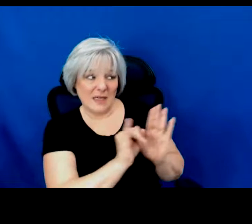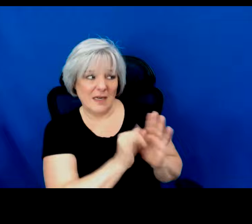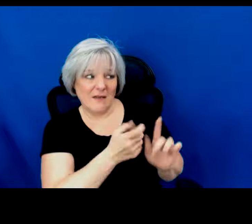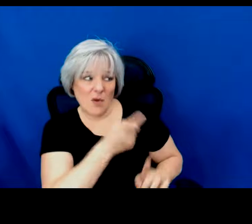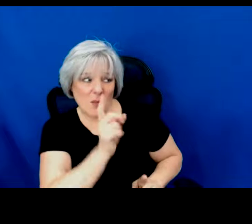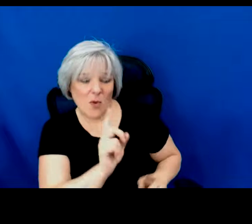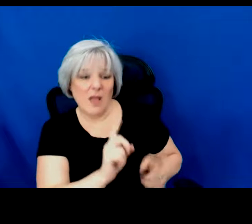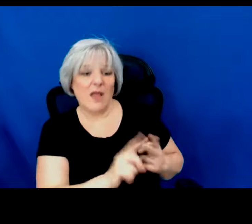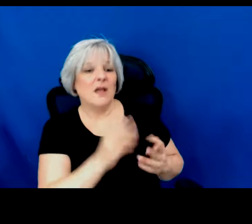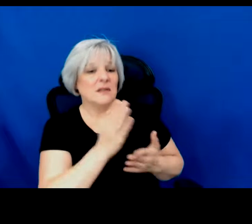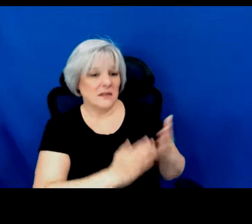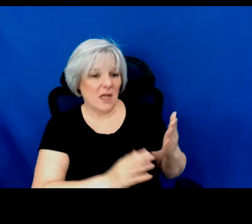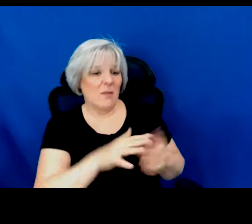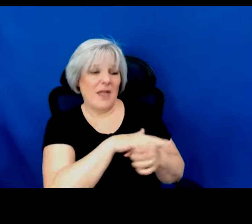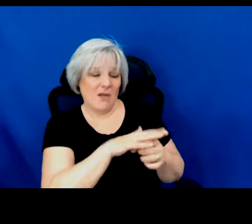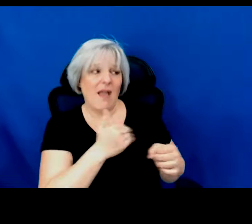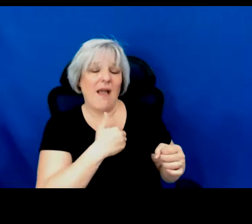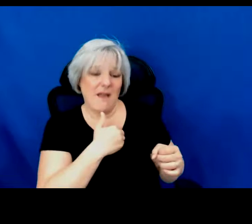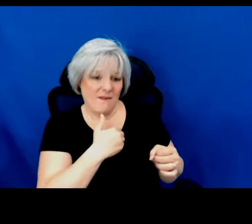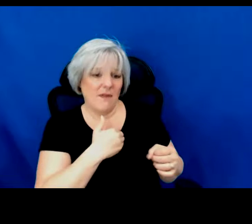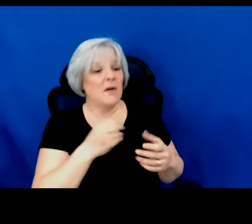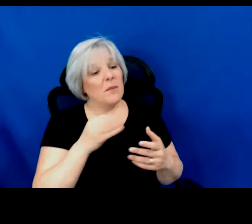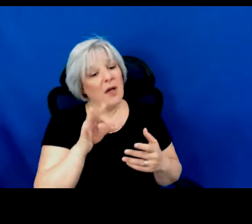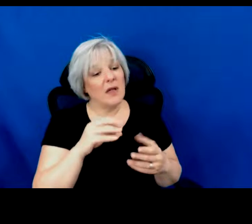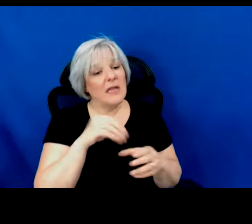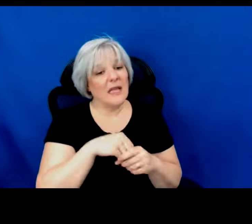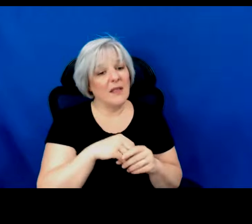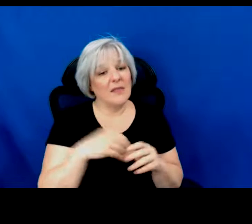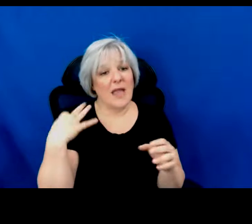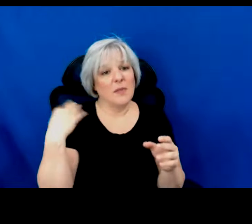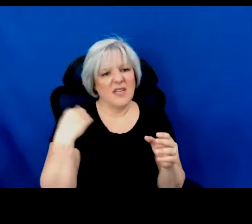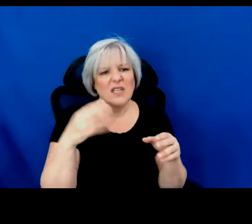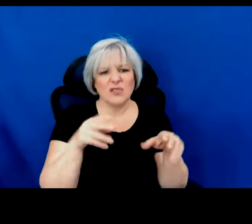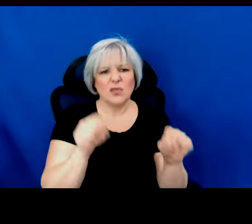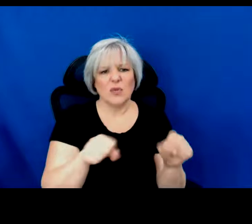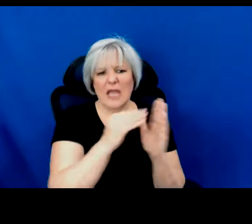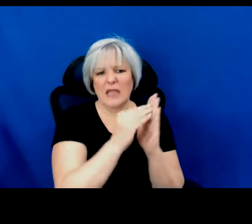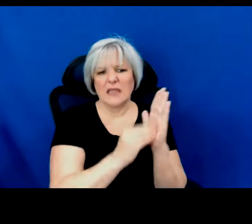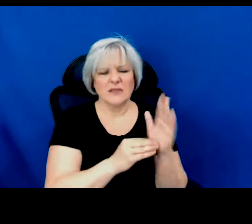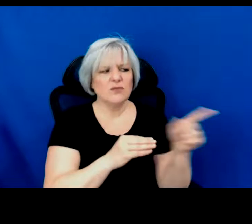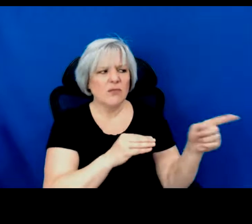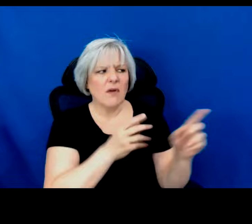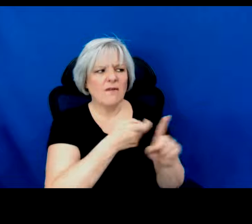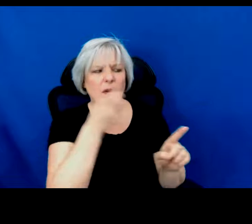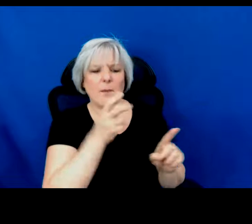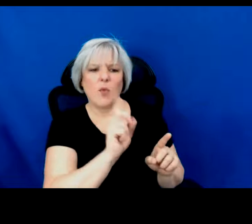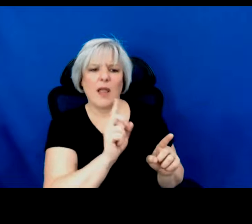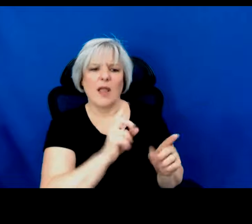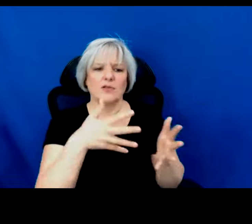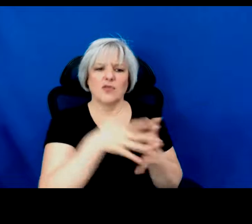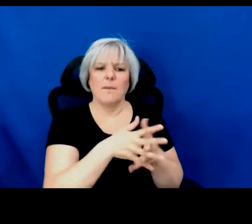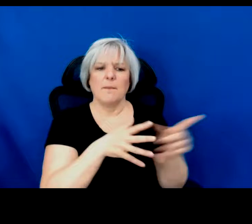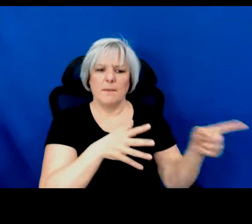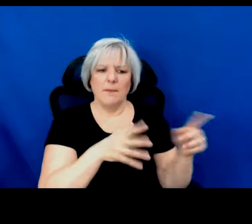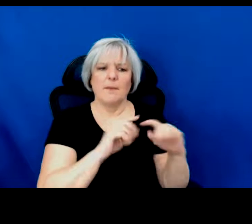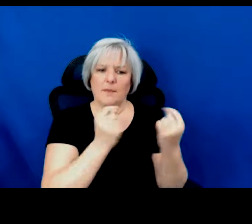some REOs have that, some don't, but in your application, there should be an opportunity to, to do that. And then we can reach out